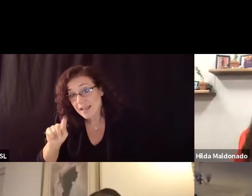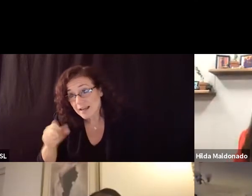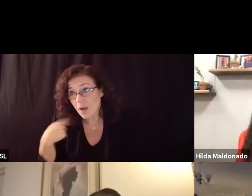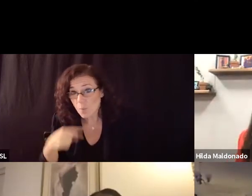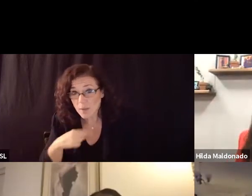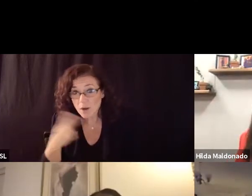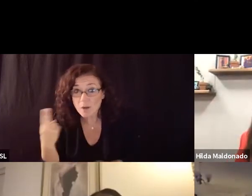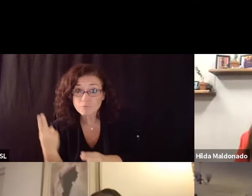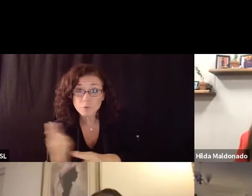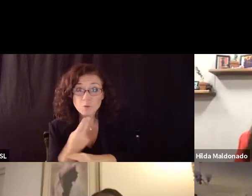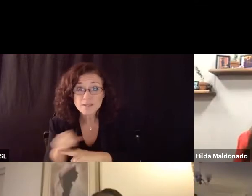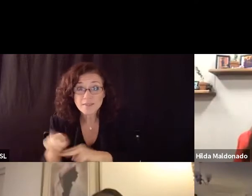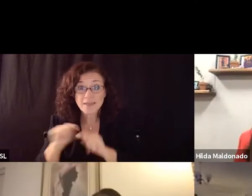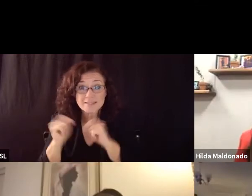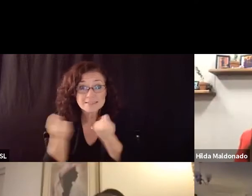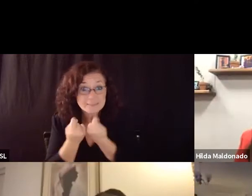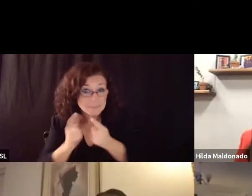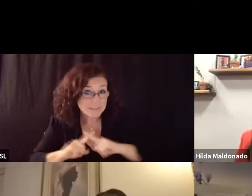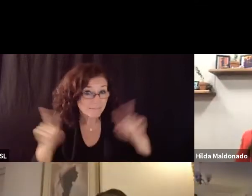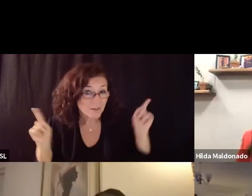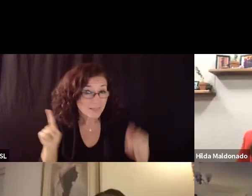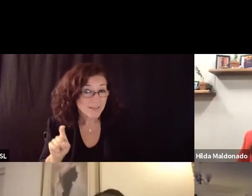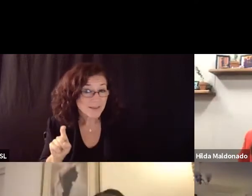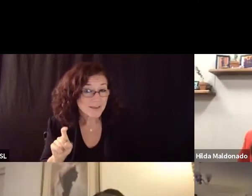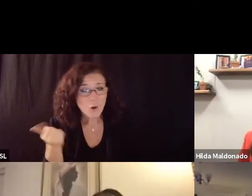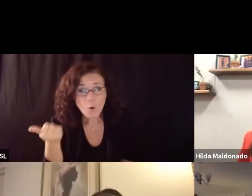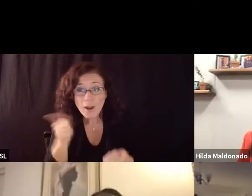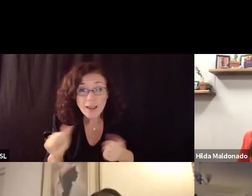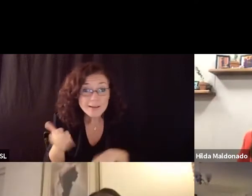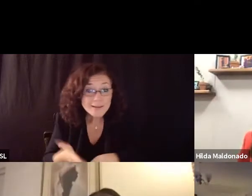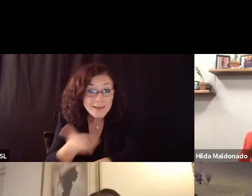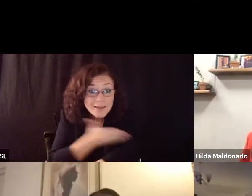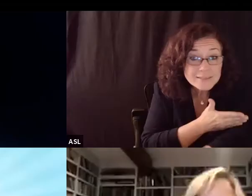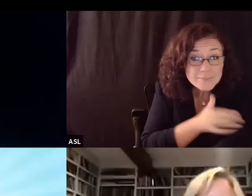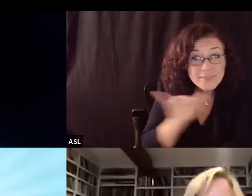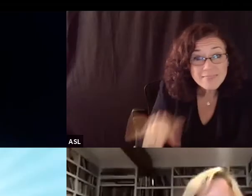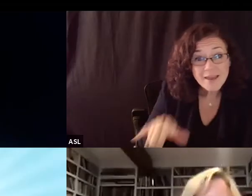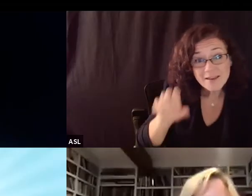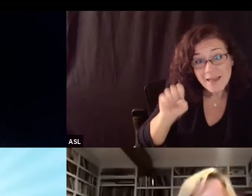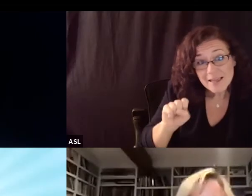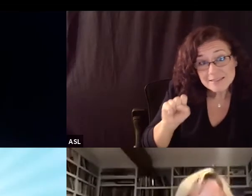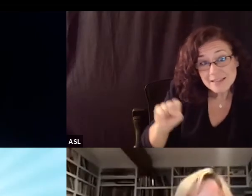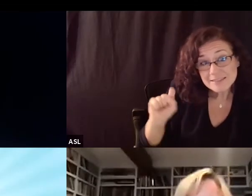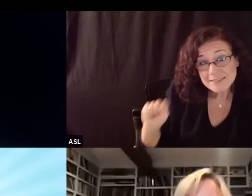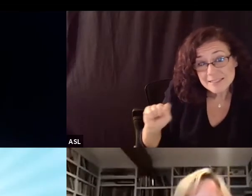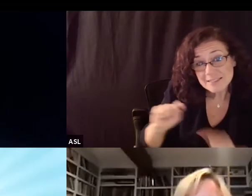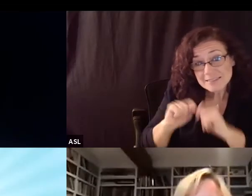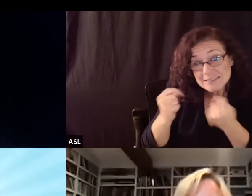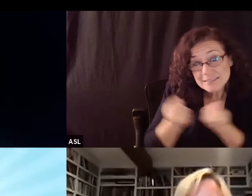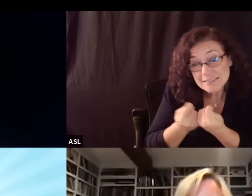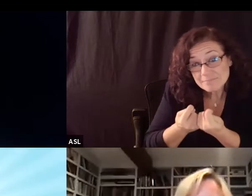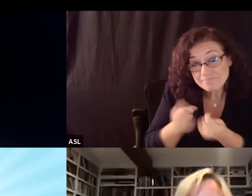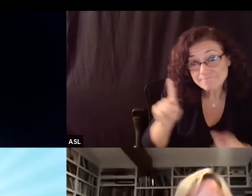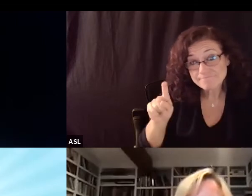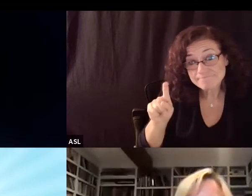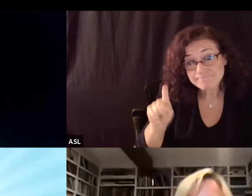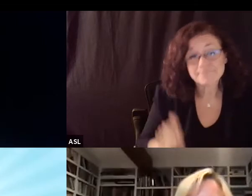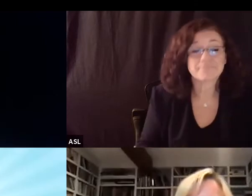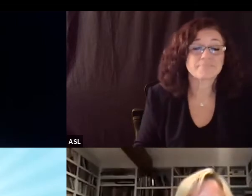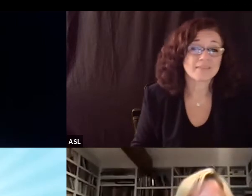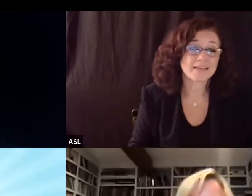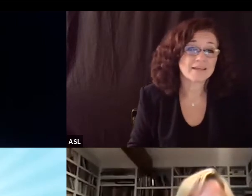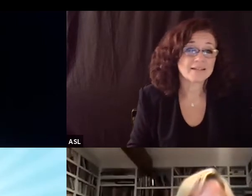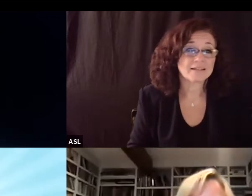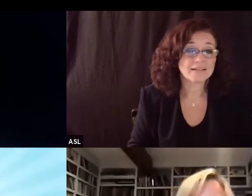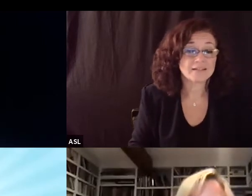are the new strategies that we're going to use to enhance that sst team strategy that we already have in place absolutely that is